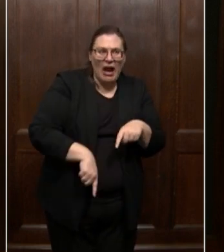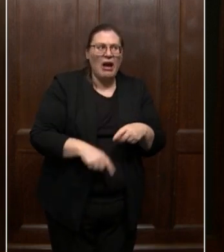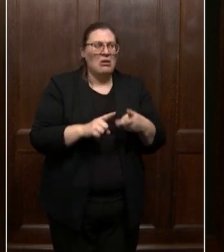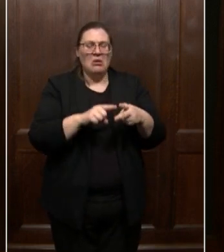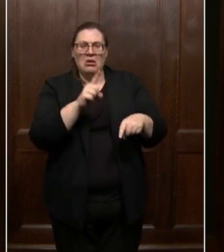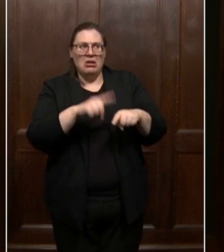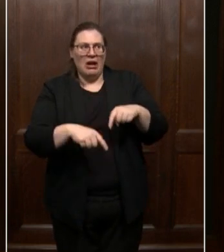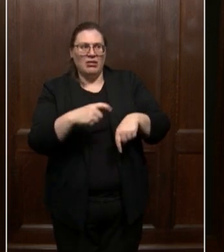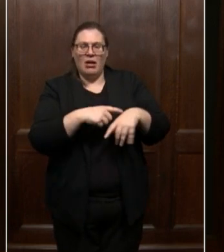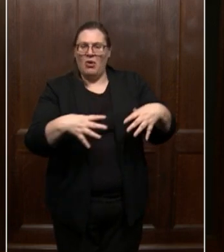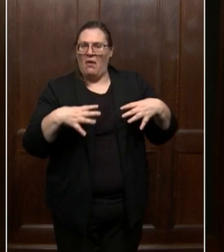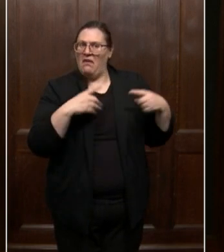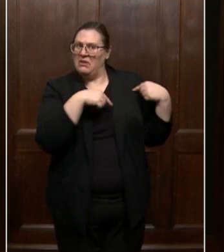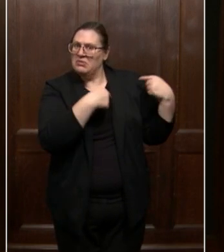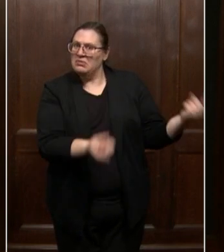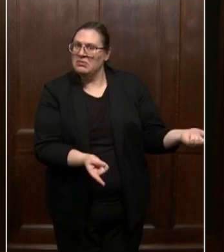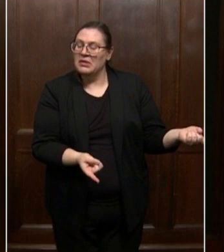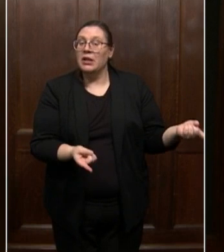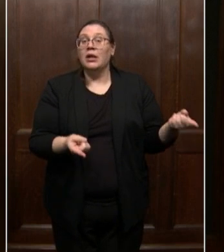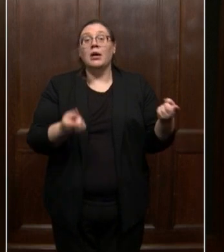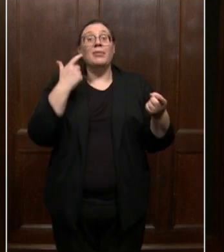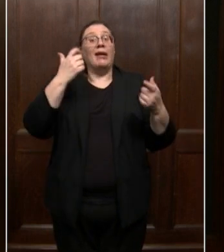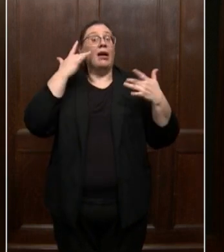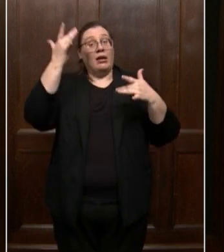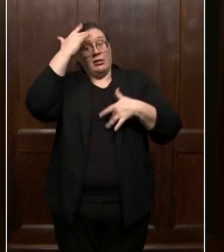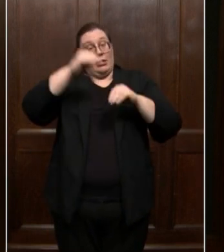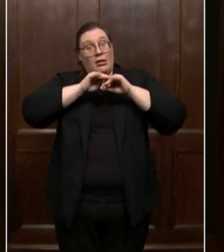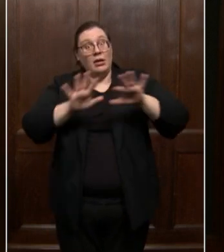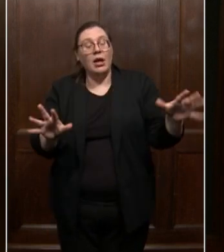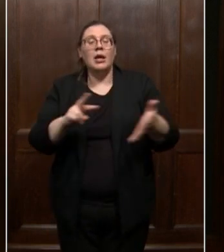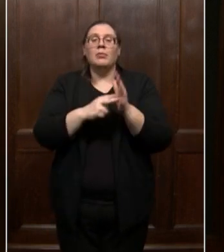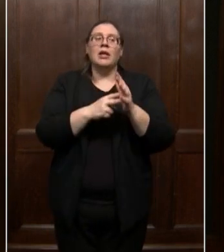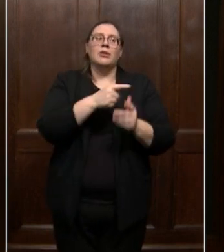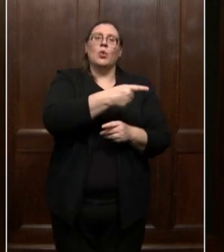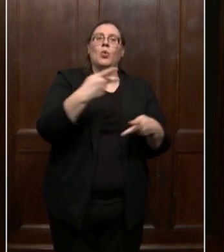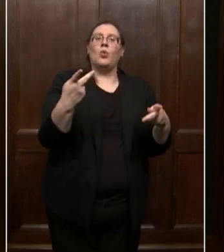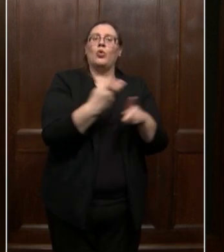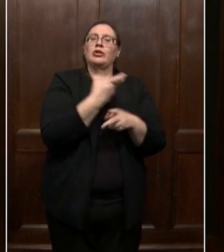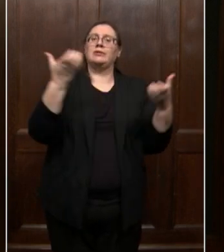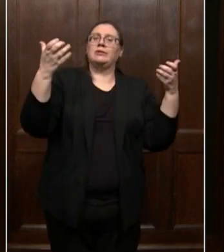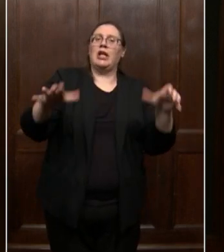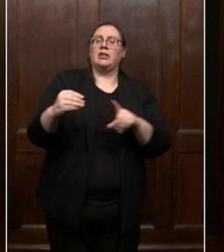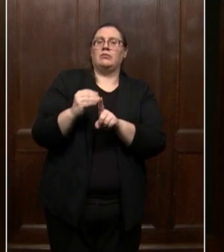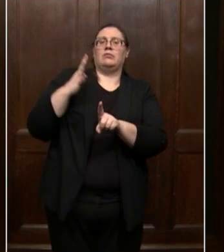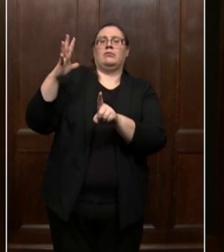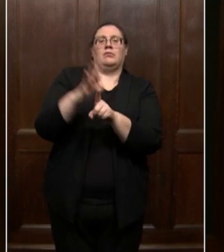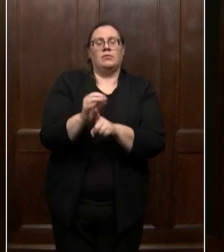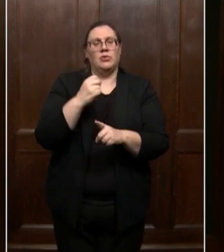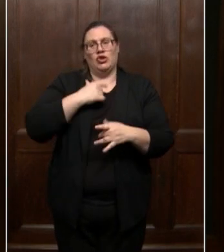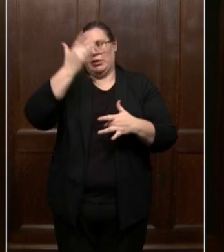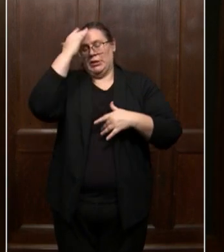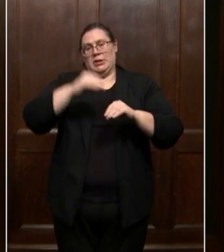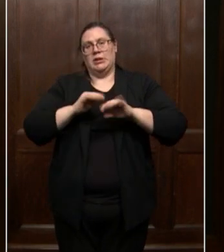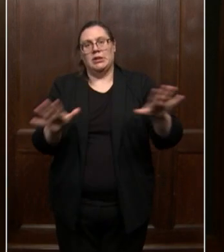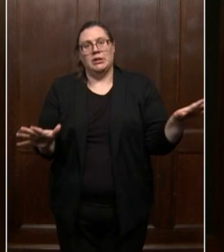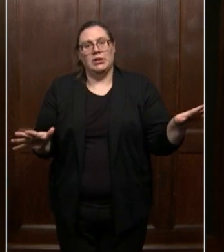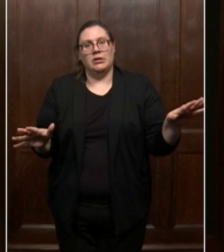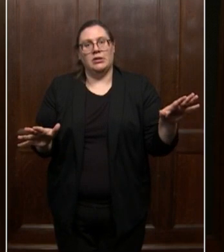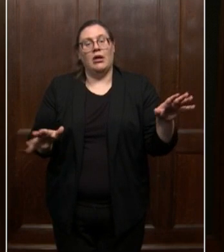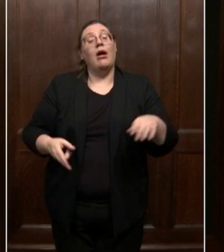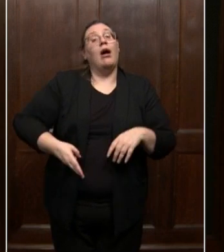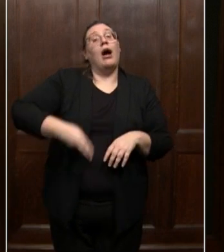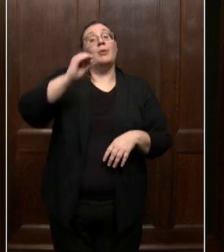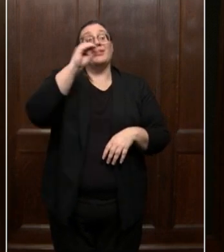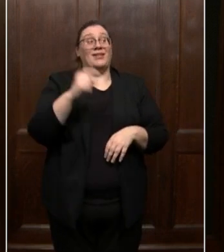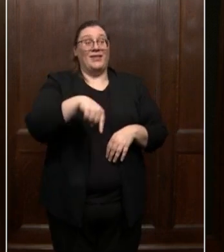off. During this pandemic, that has put them at a higher risk to exposure of this virus. Higher rates of people in